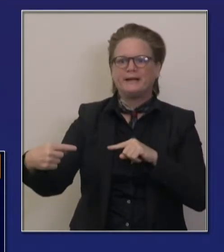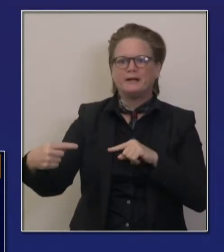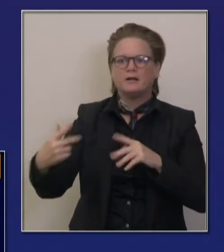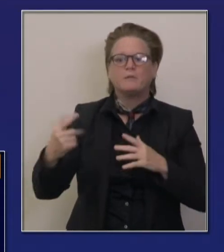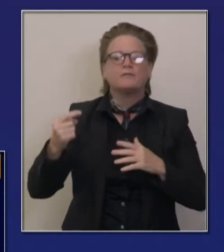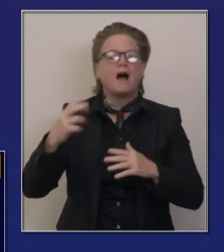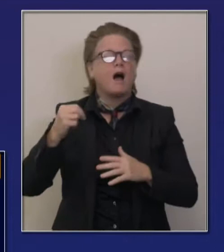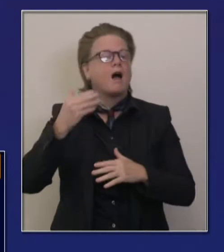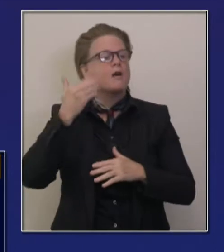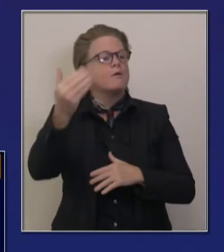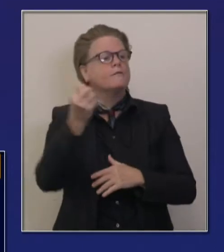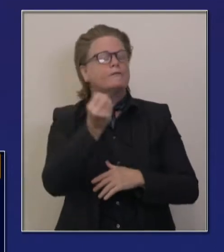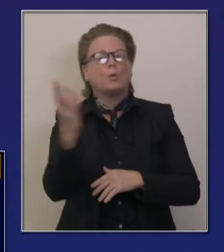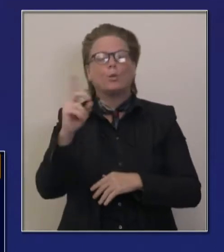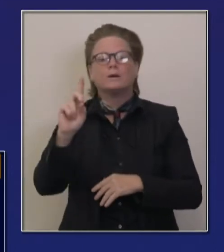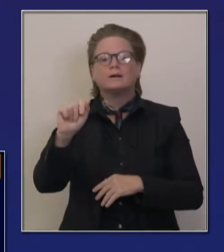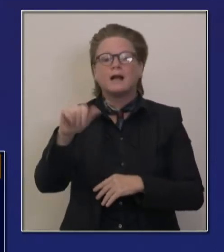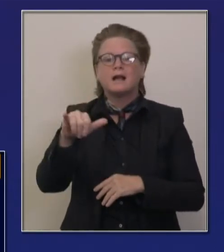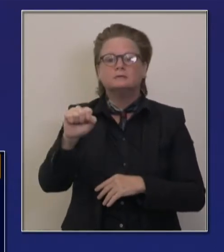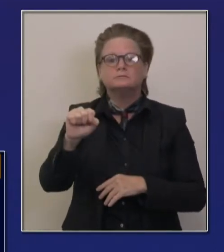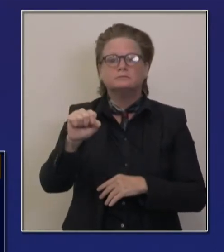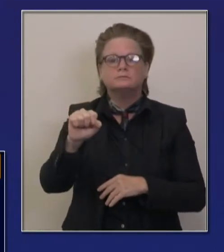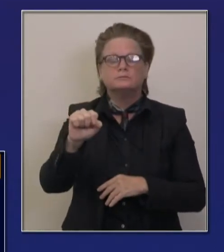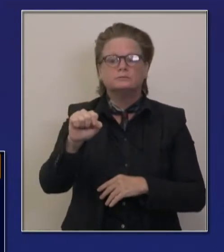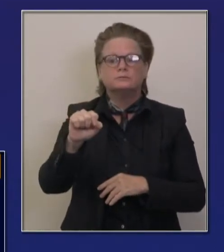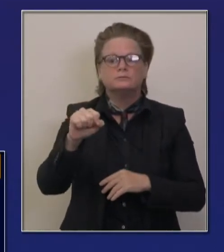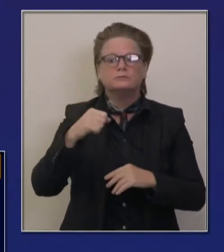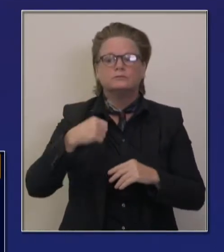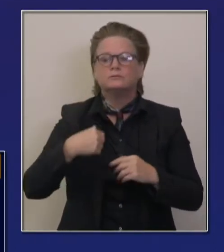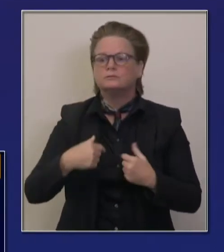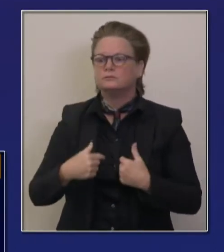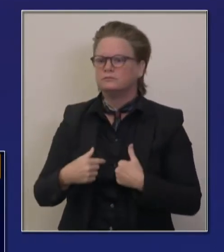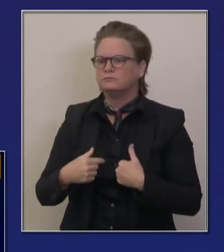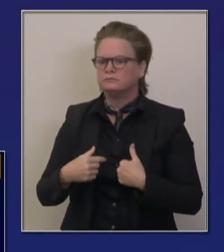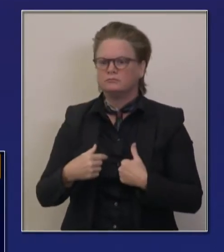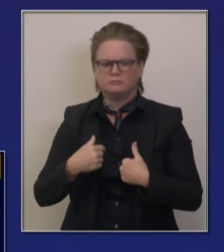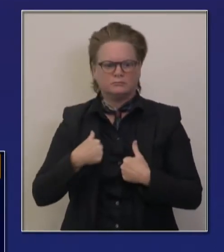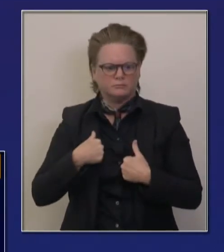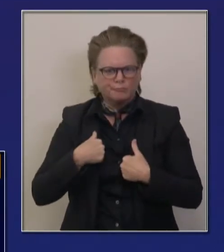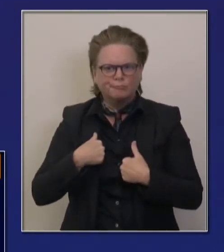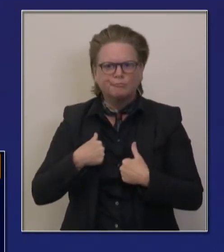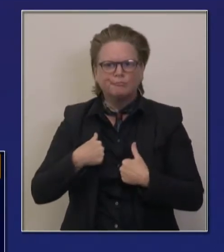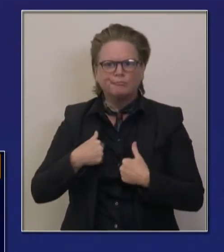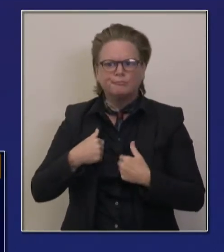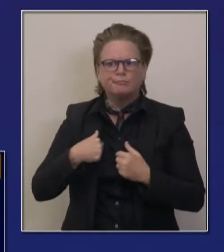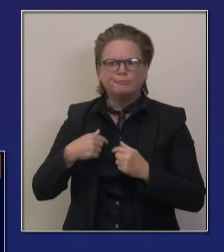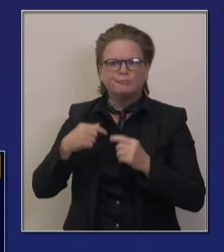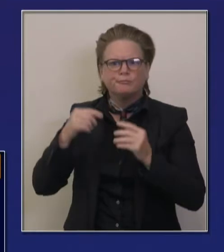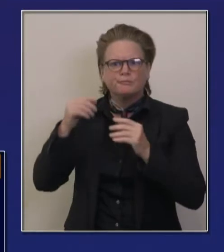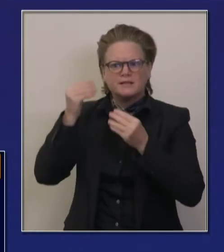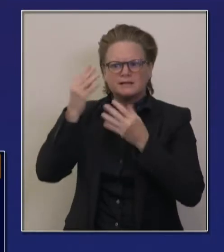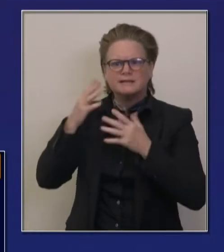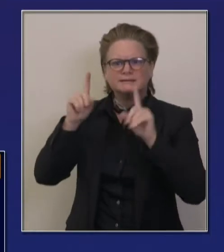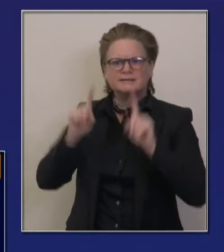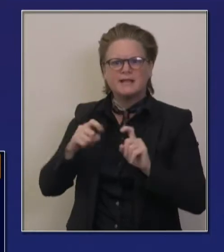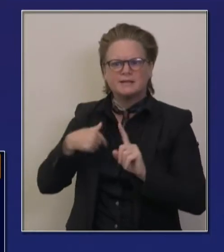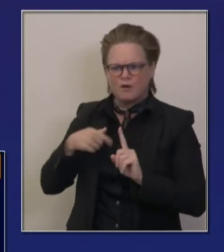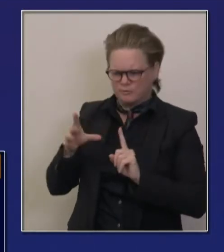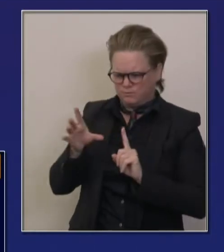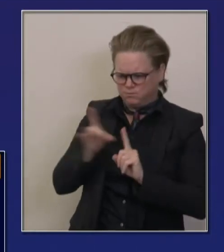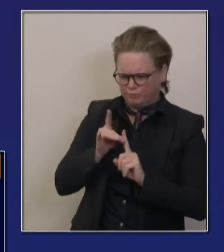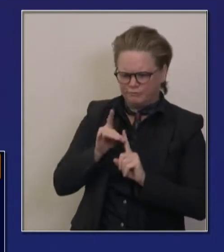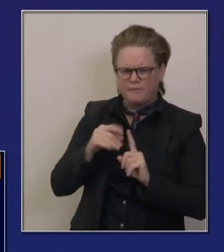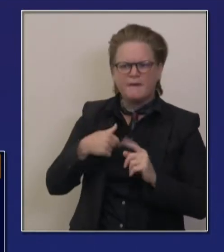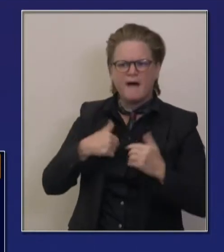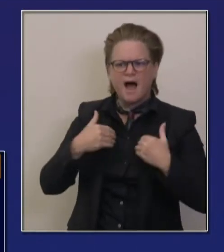you discover, if you're Alice, that you have tested positive for COVID. And you receive a code via text from the California Department of